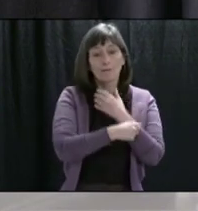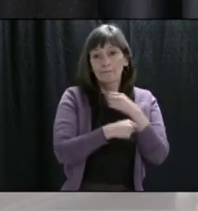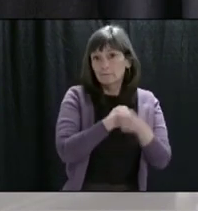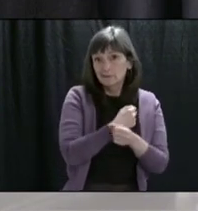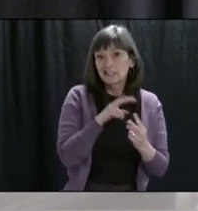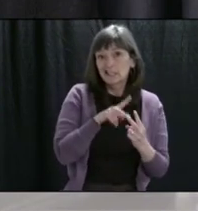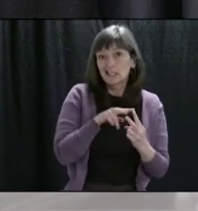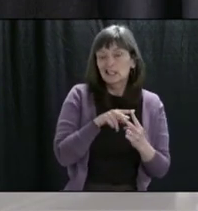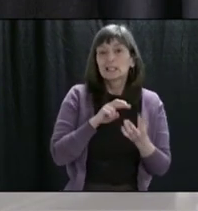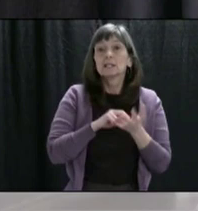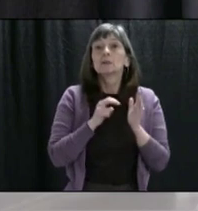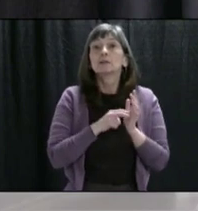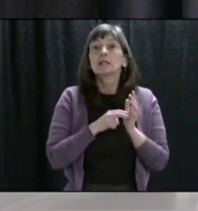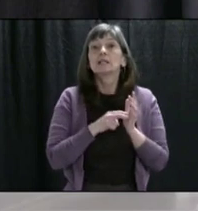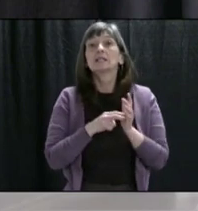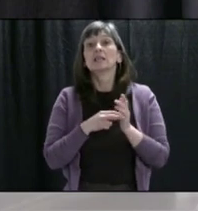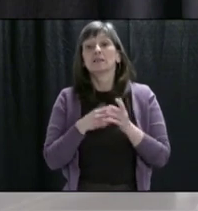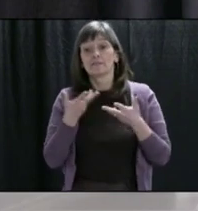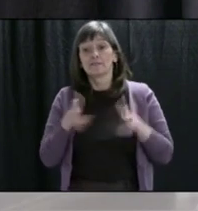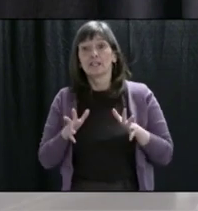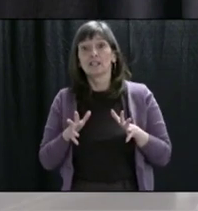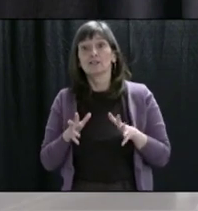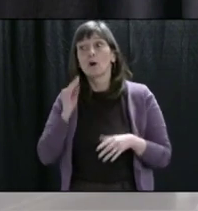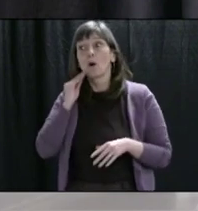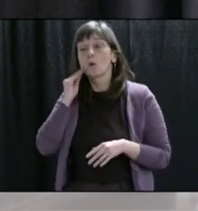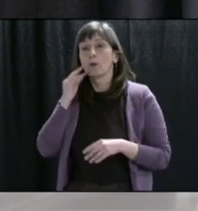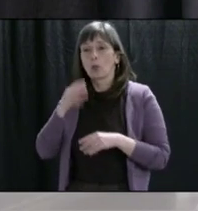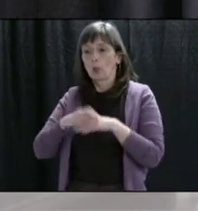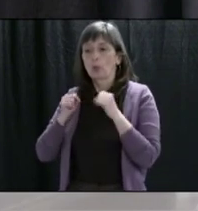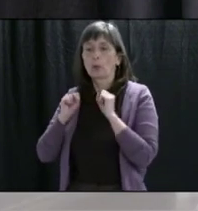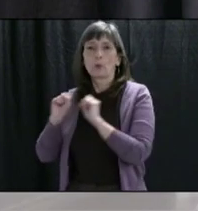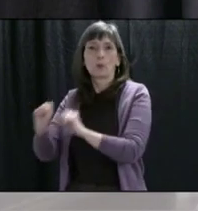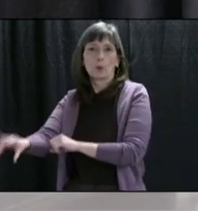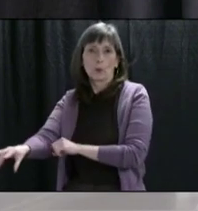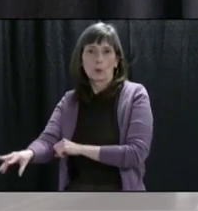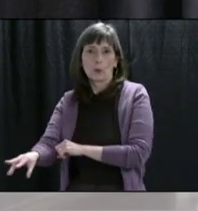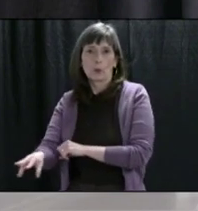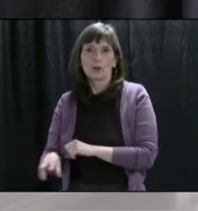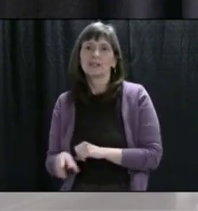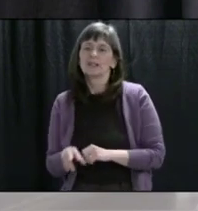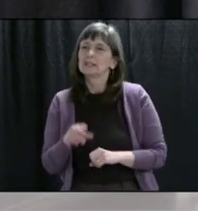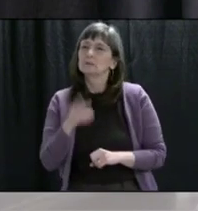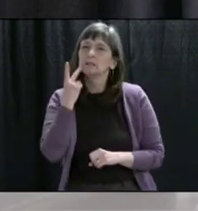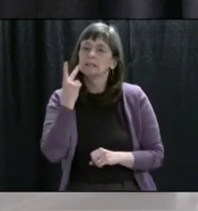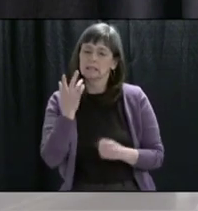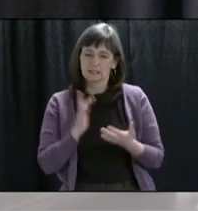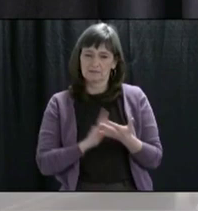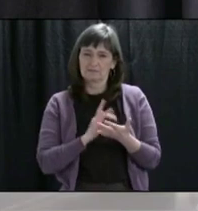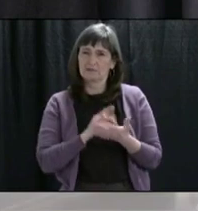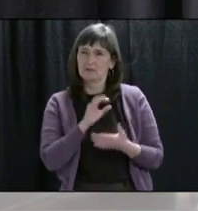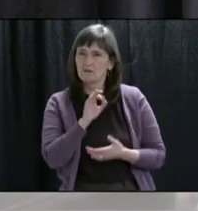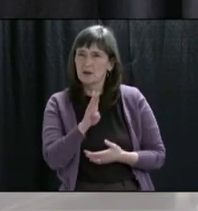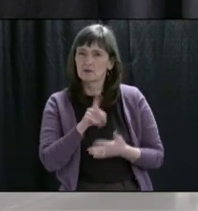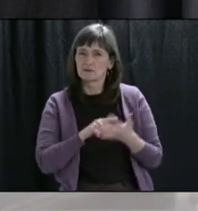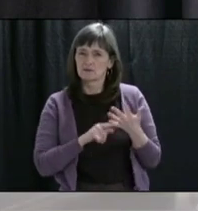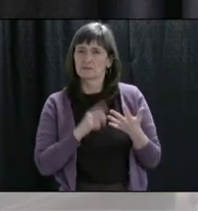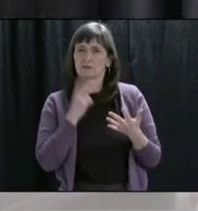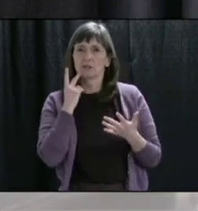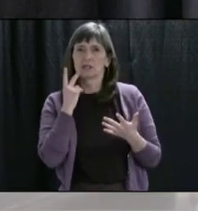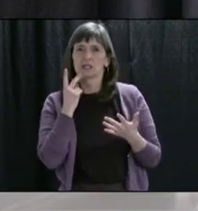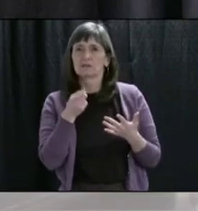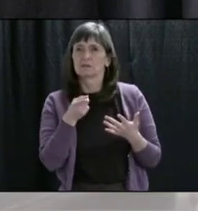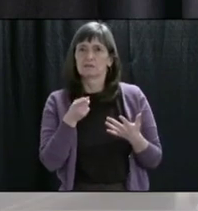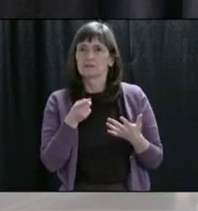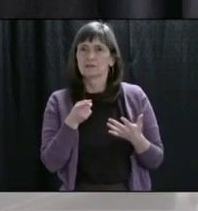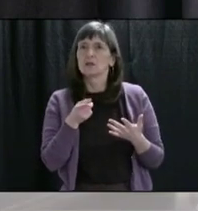is that they need to be disposed of properly. We've seen too many pictures on social media, and the municipal workers are not really